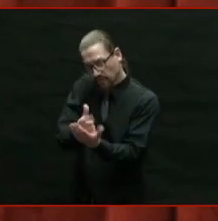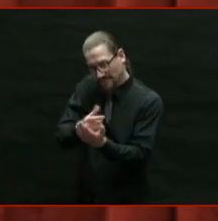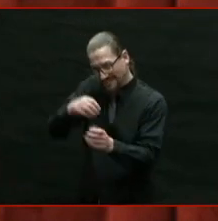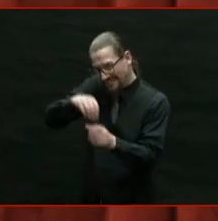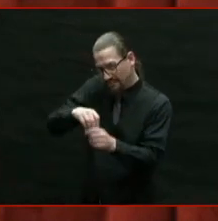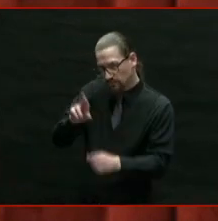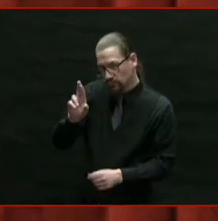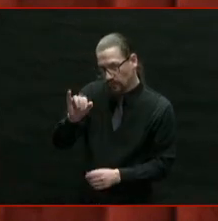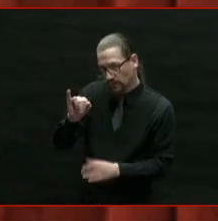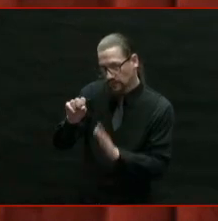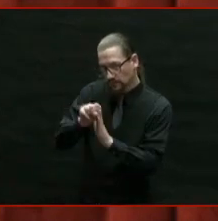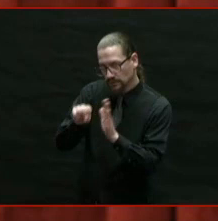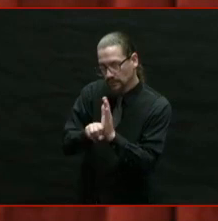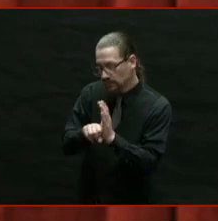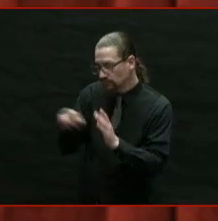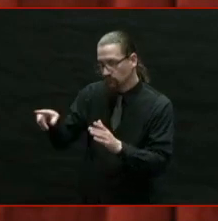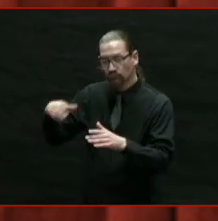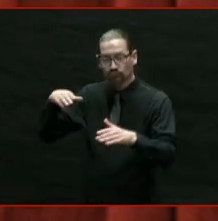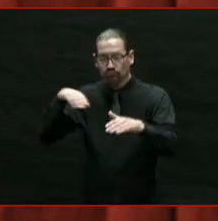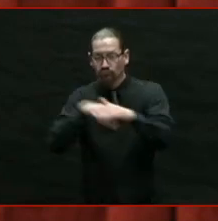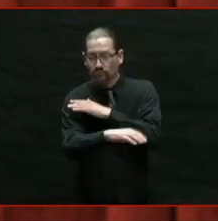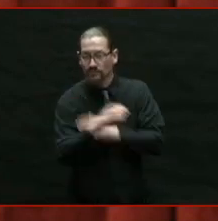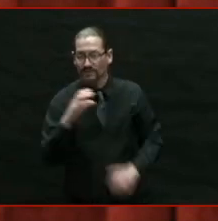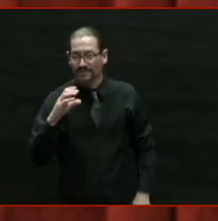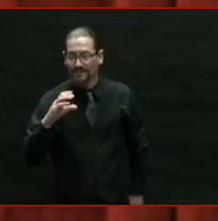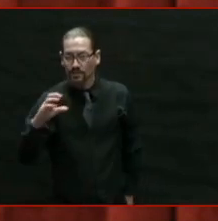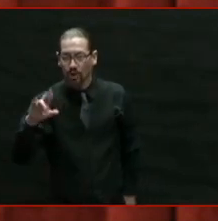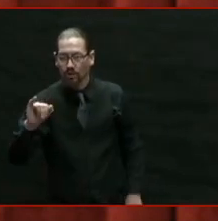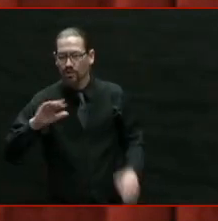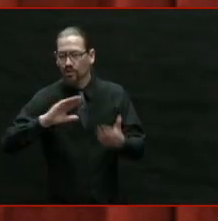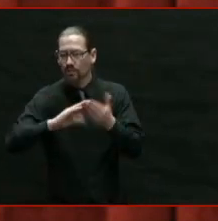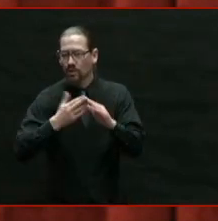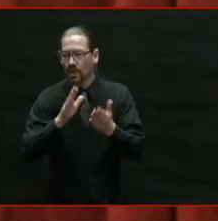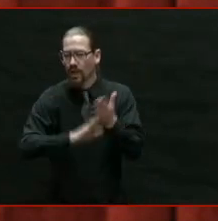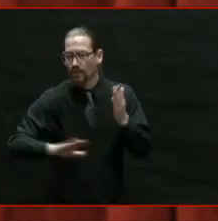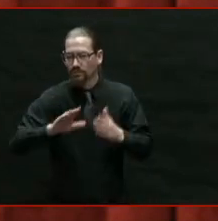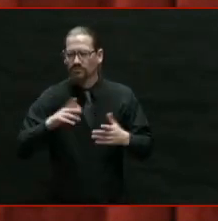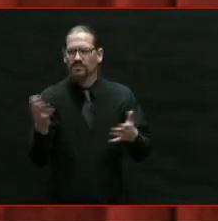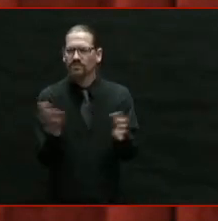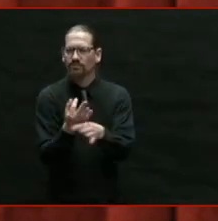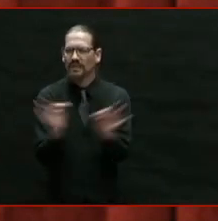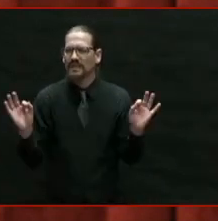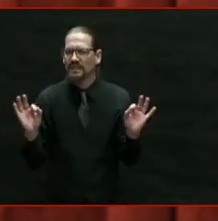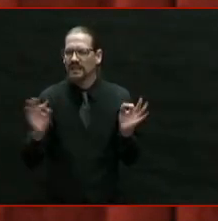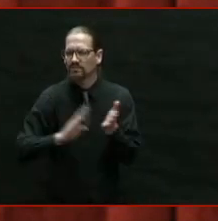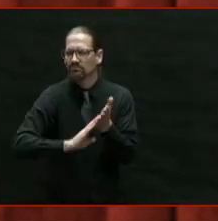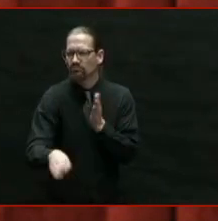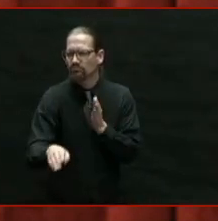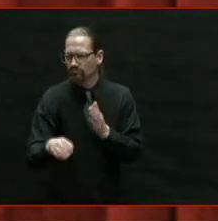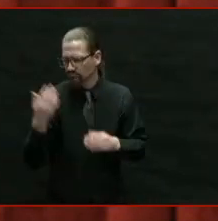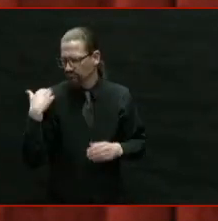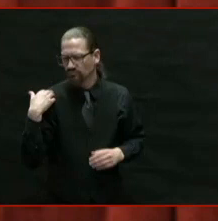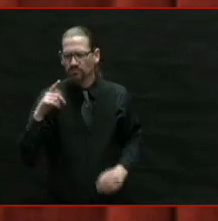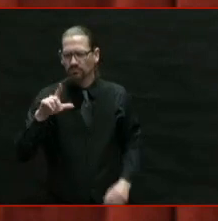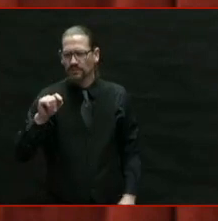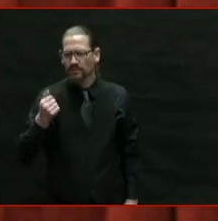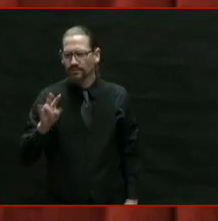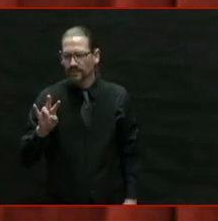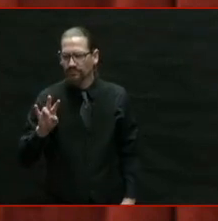Now, at the time we did that a few years ago, Rhode Island was one of only a few states